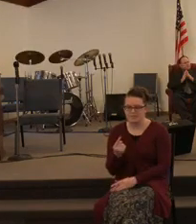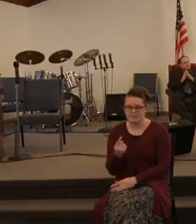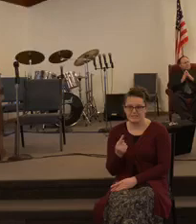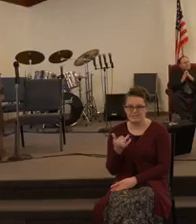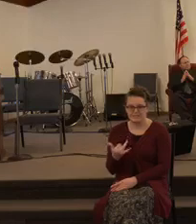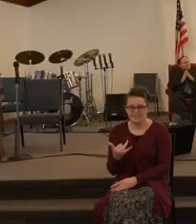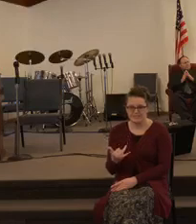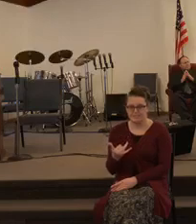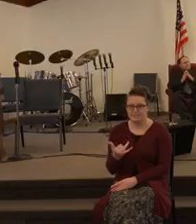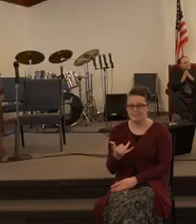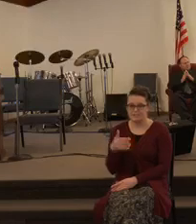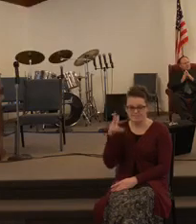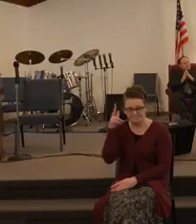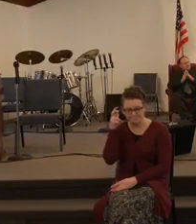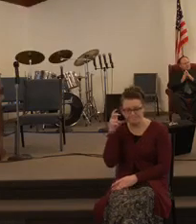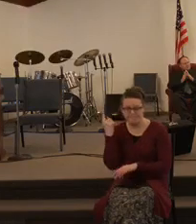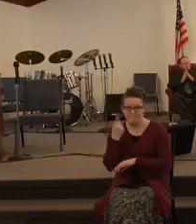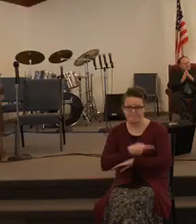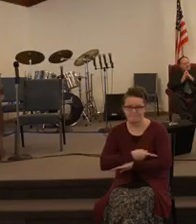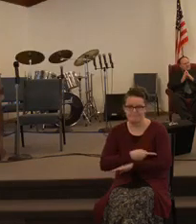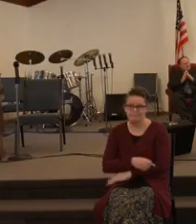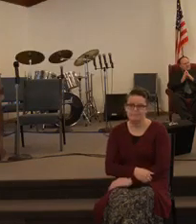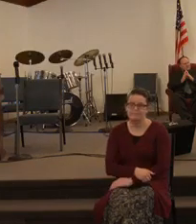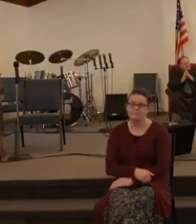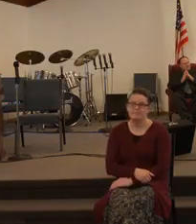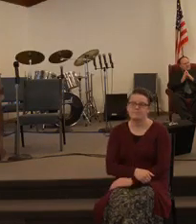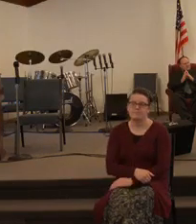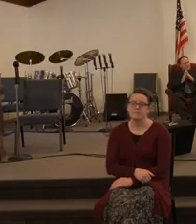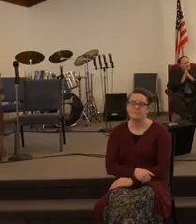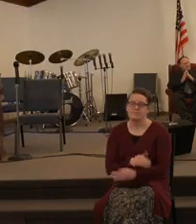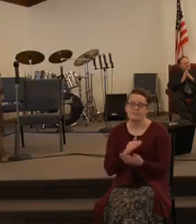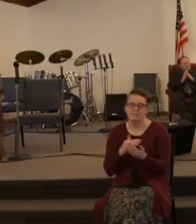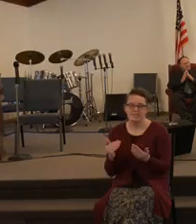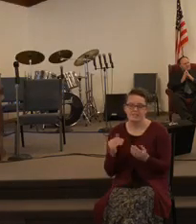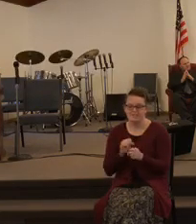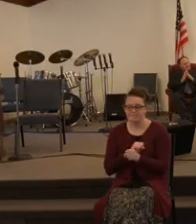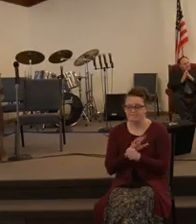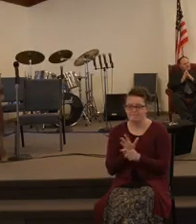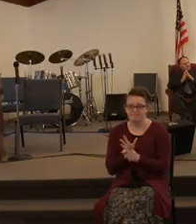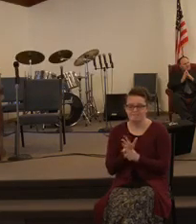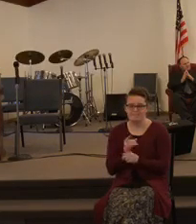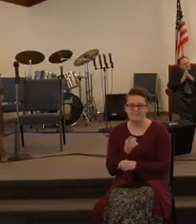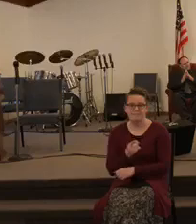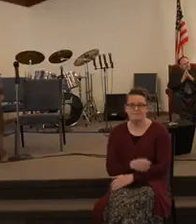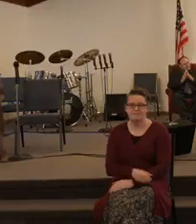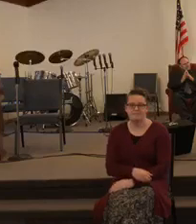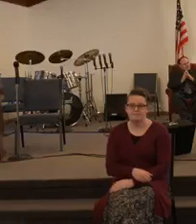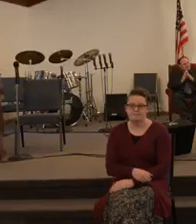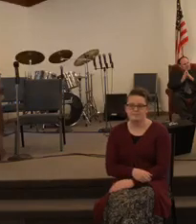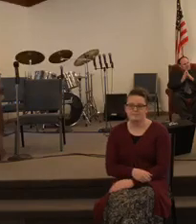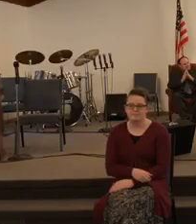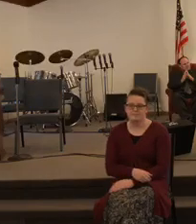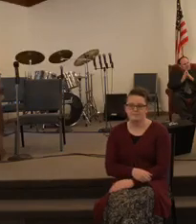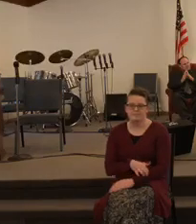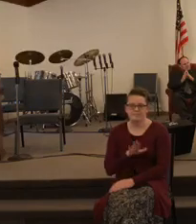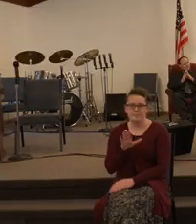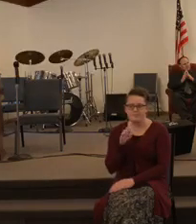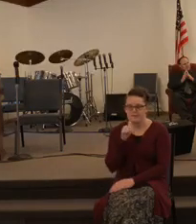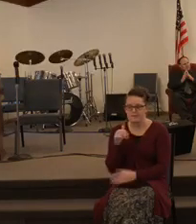that, because there are things that affect you. You know, you're not young